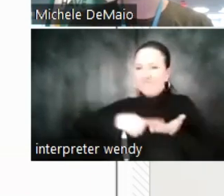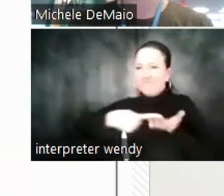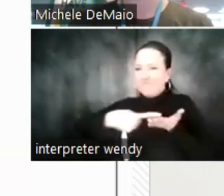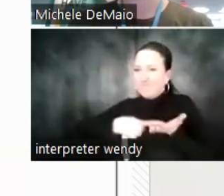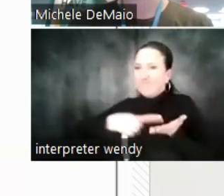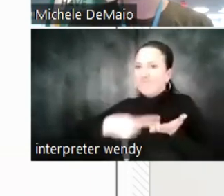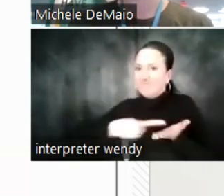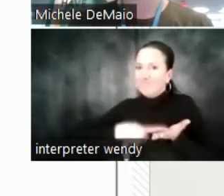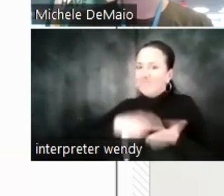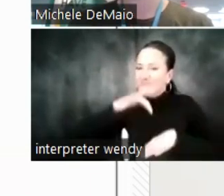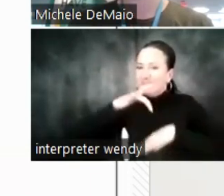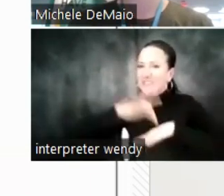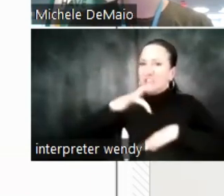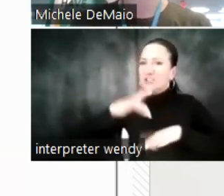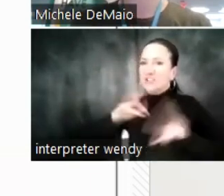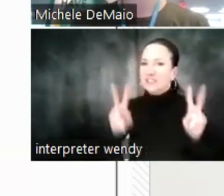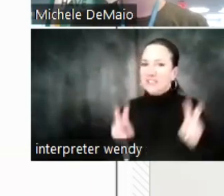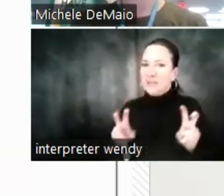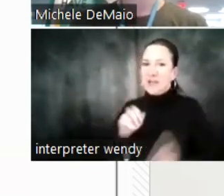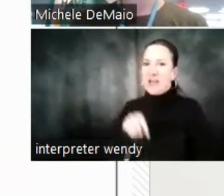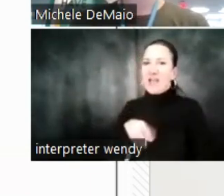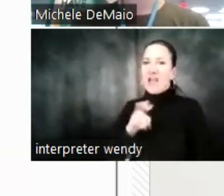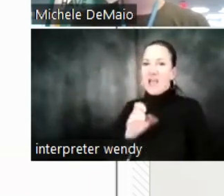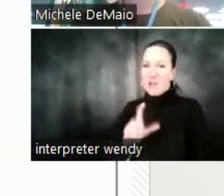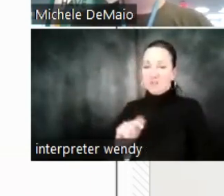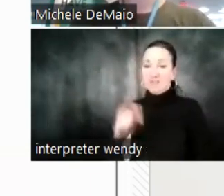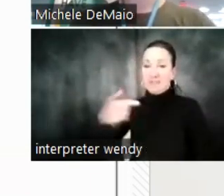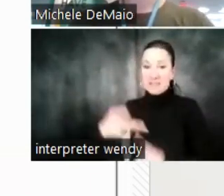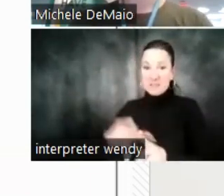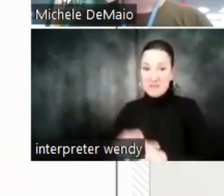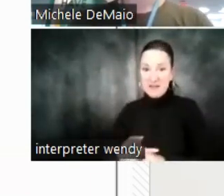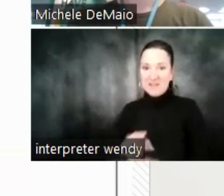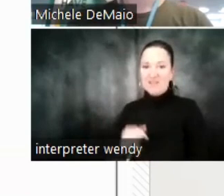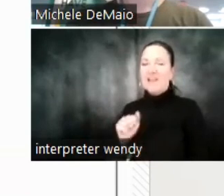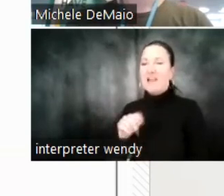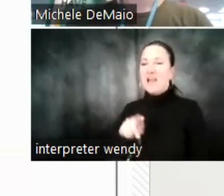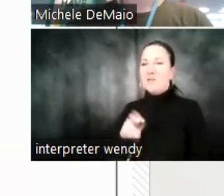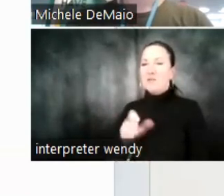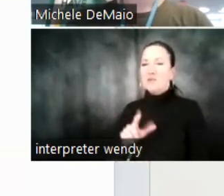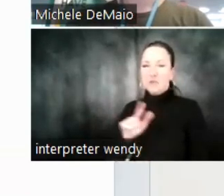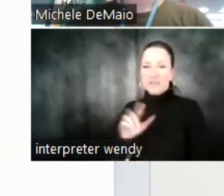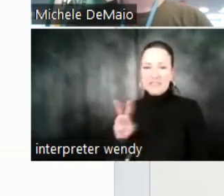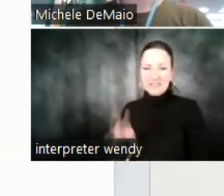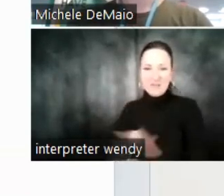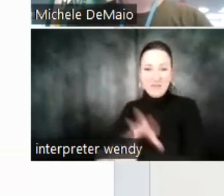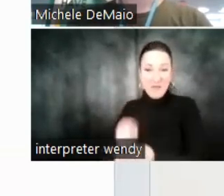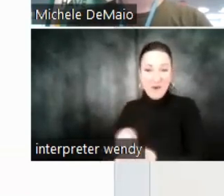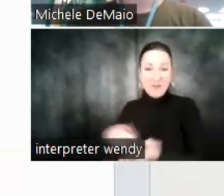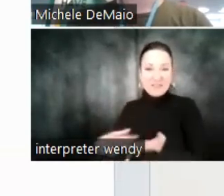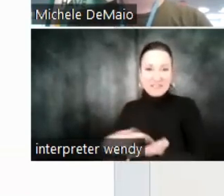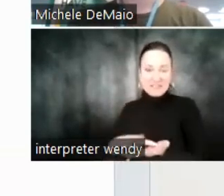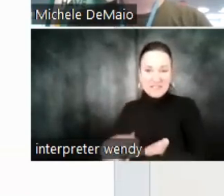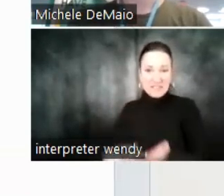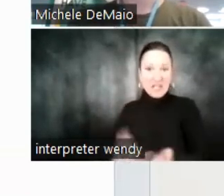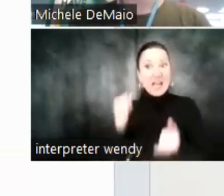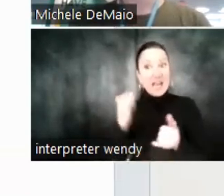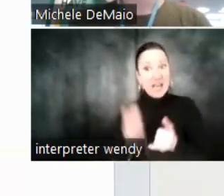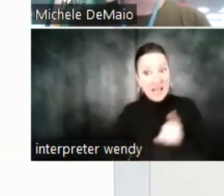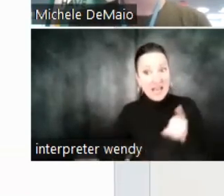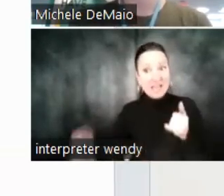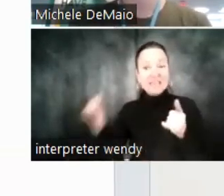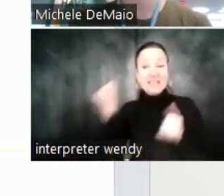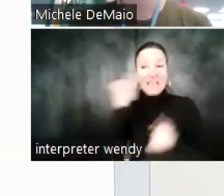topic in April. So please join us in a month. We'd love to have you part of that discussion. And also, everybody joining us